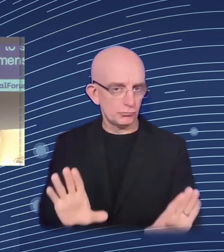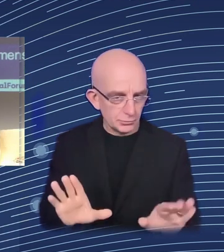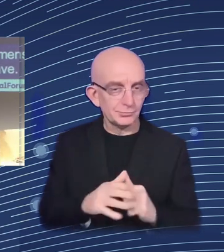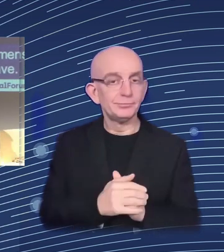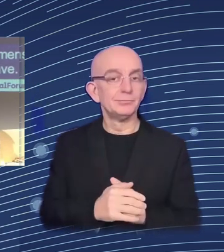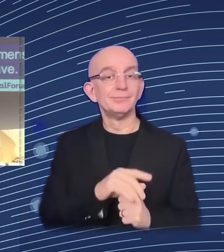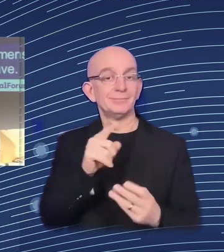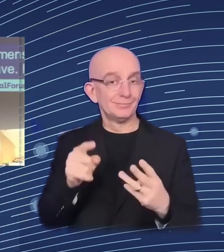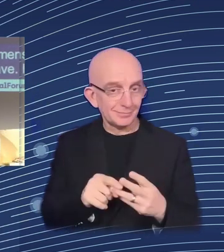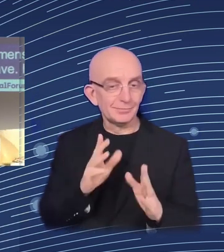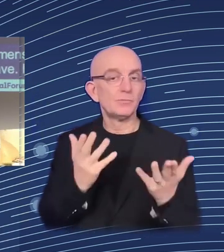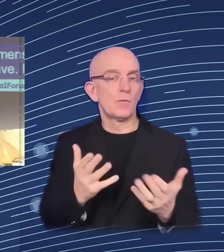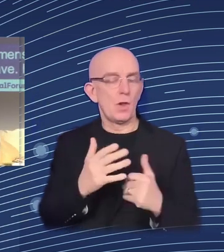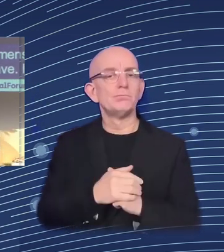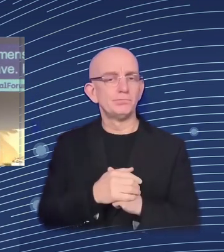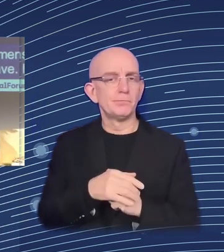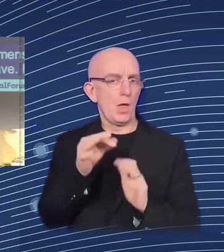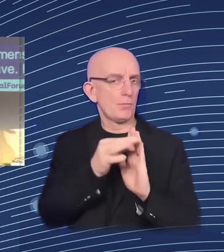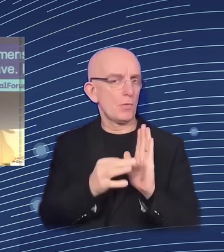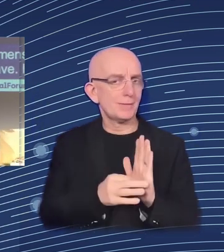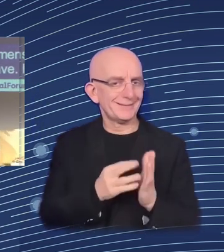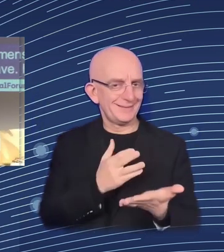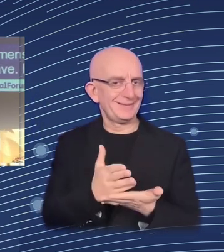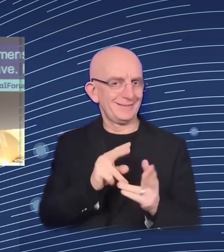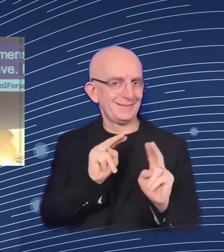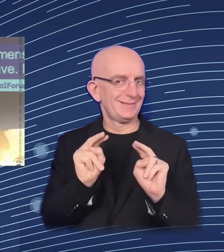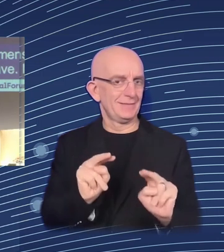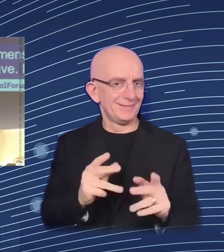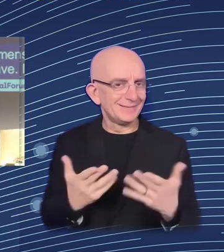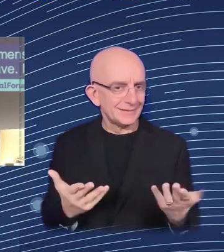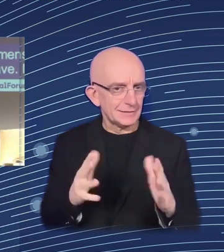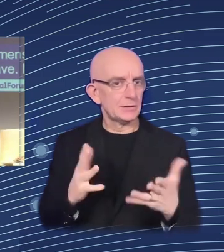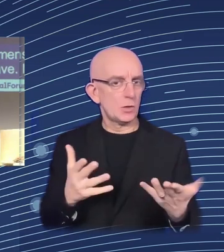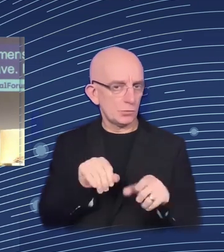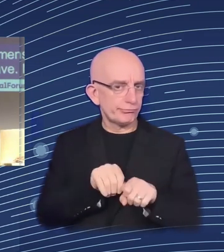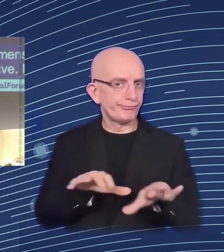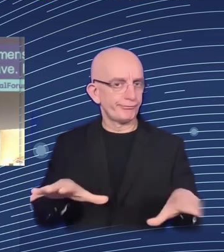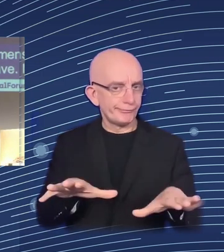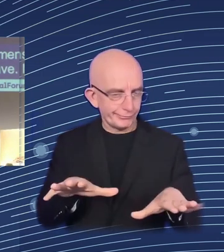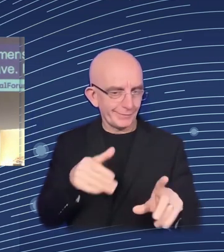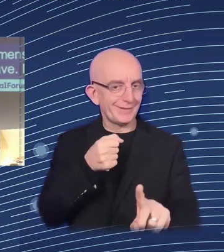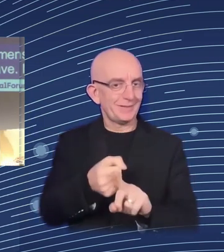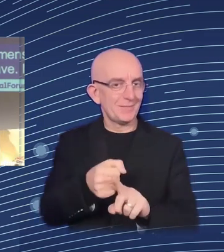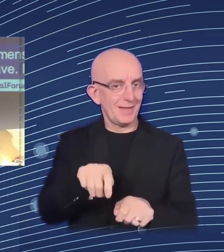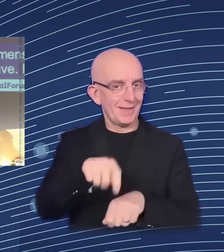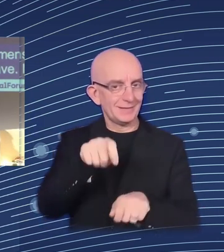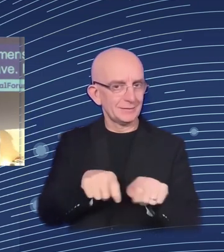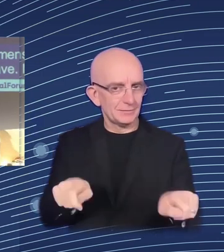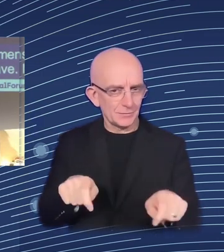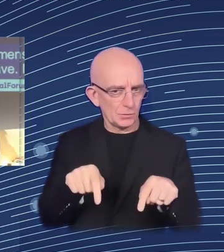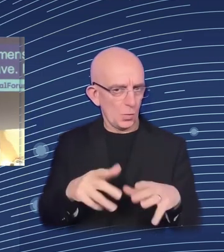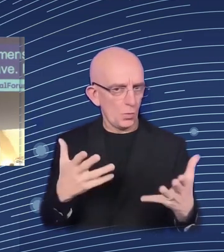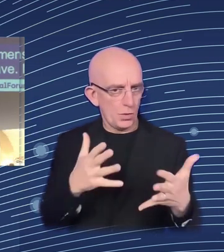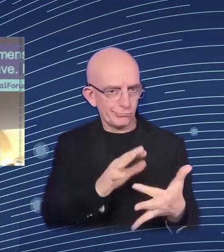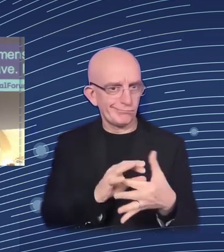Now, background. So, what do I mean by social risks? Social risks basically mean exposure of individuals